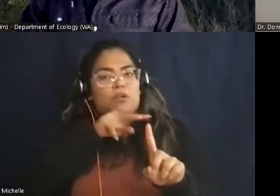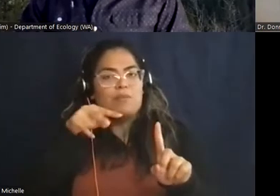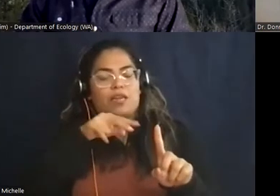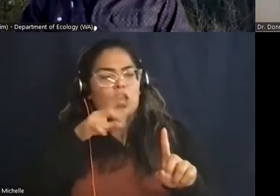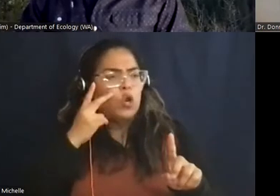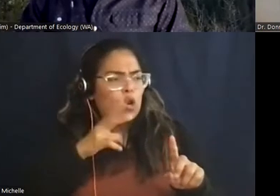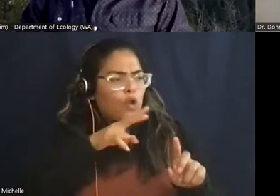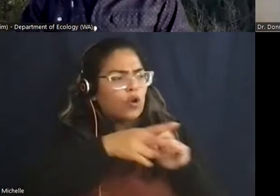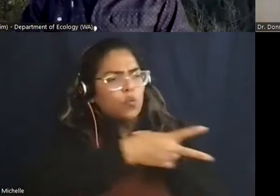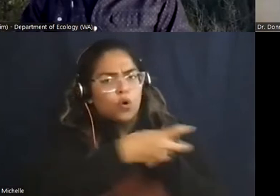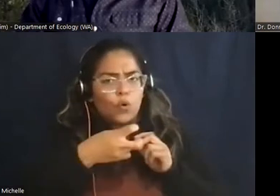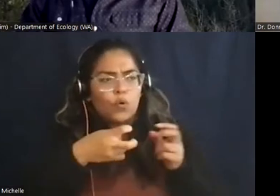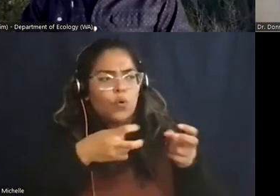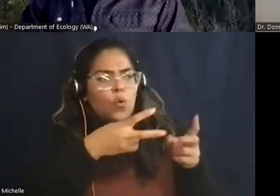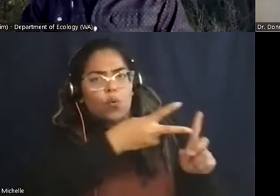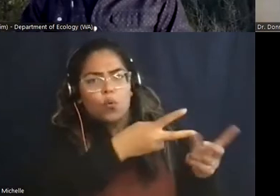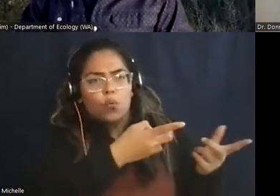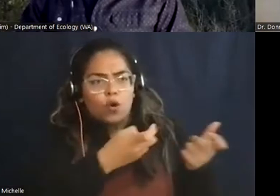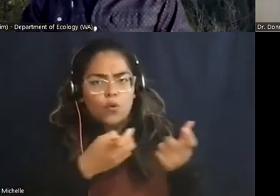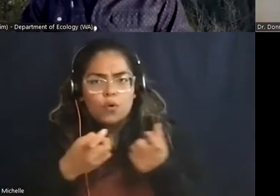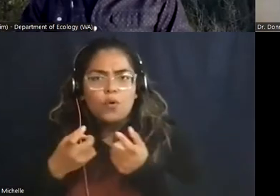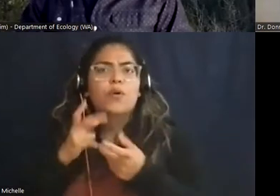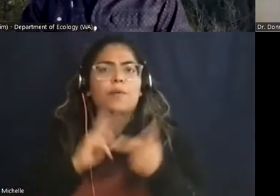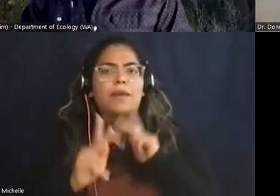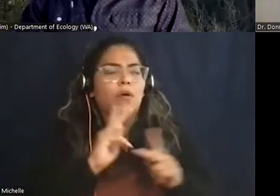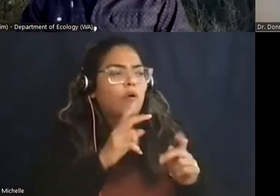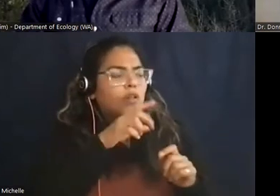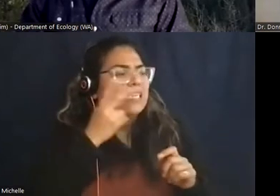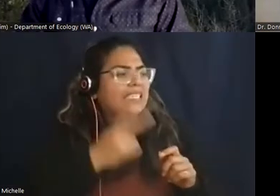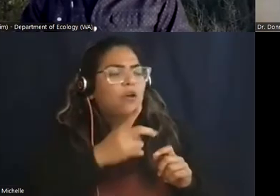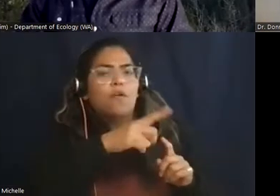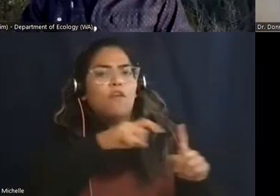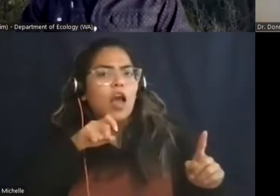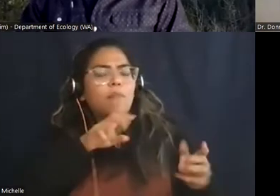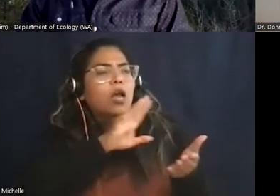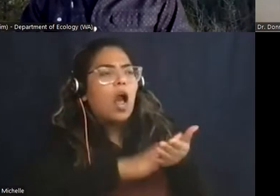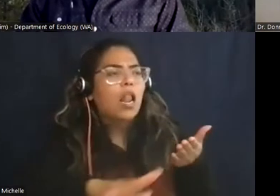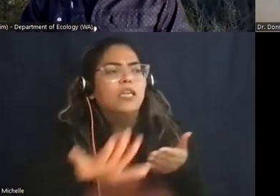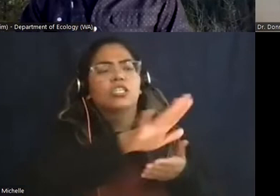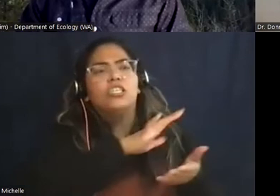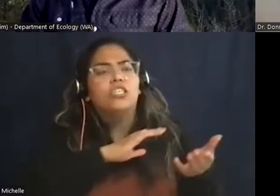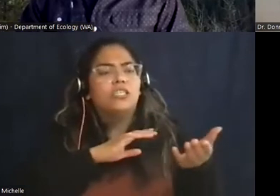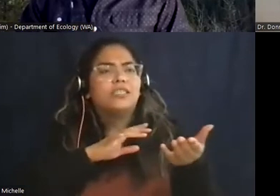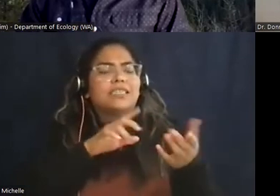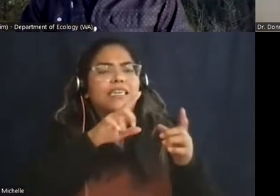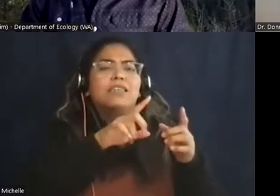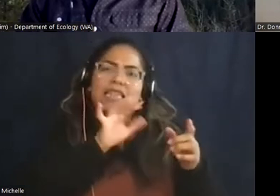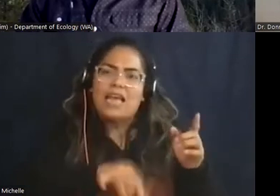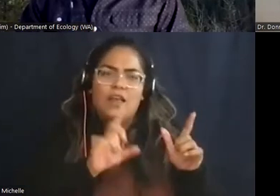recruit from. College is obvious which colleges you go to. But then